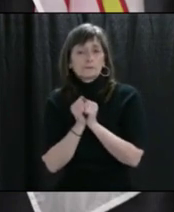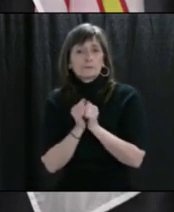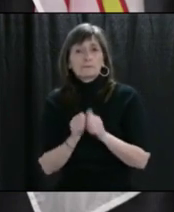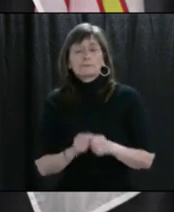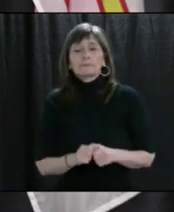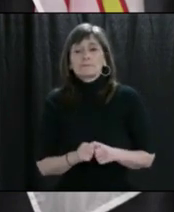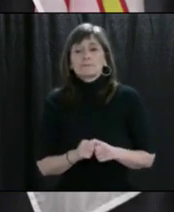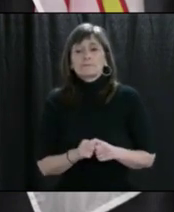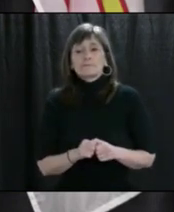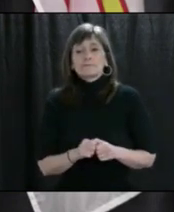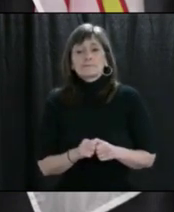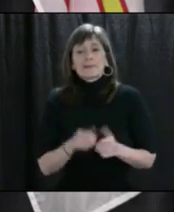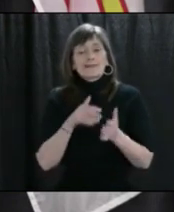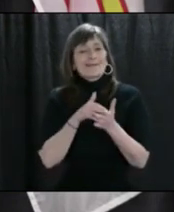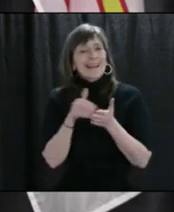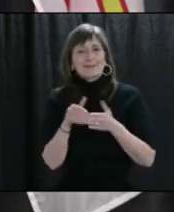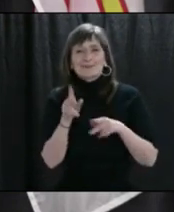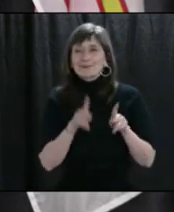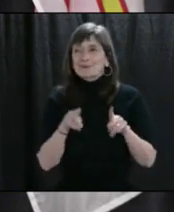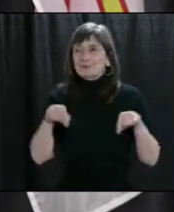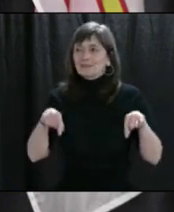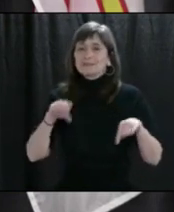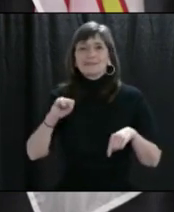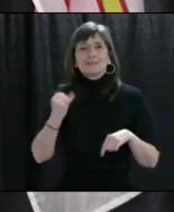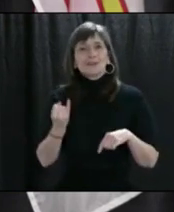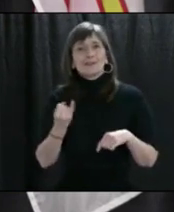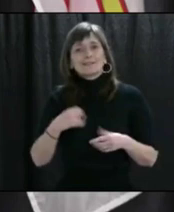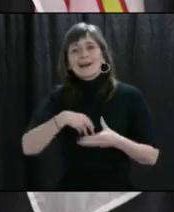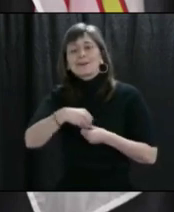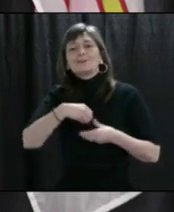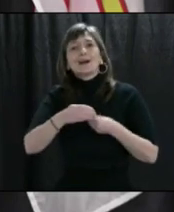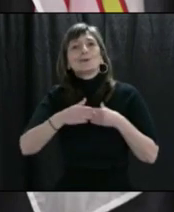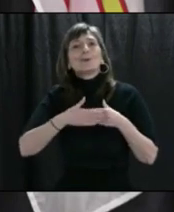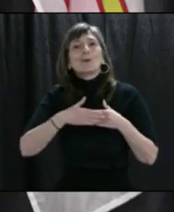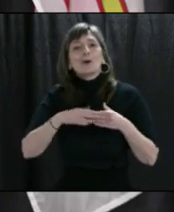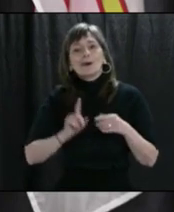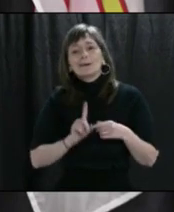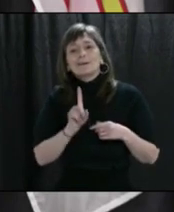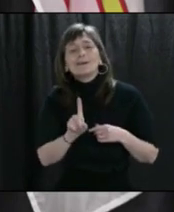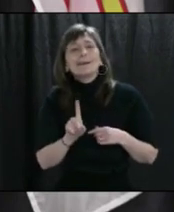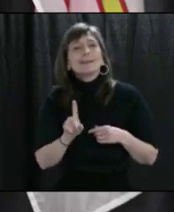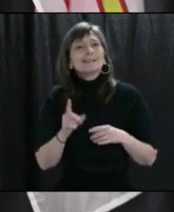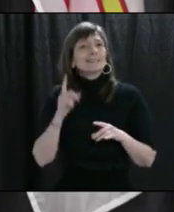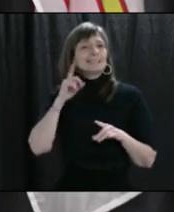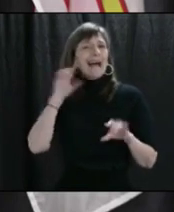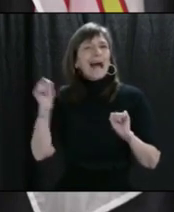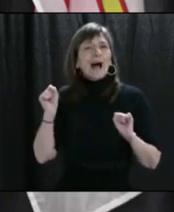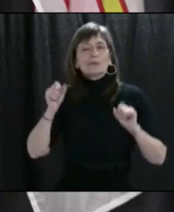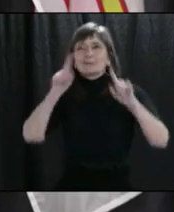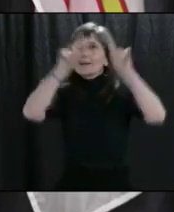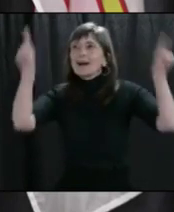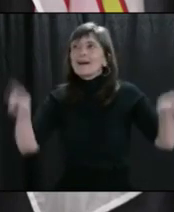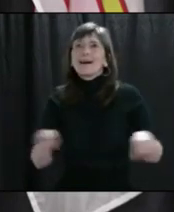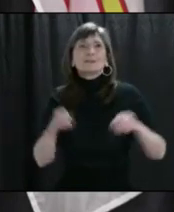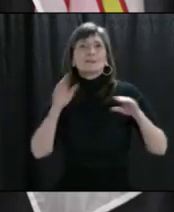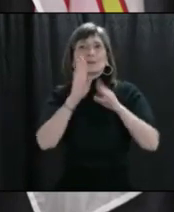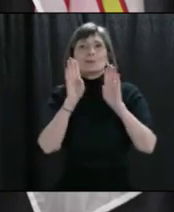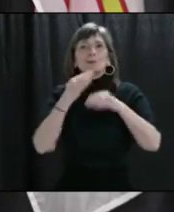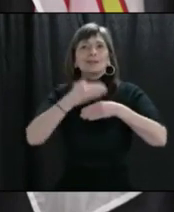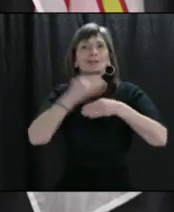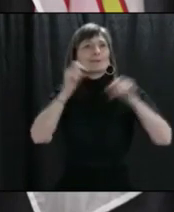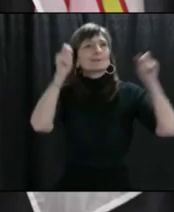people in St. John's and surrounding areas stood, they stood on their doorsteps and made noises. They put signs in their windows